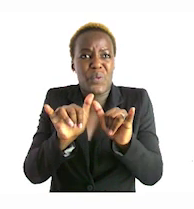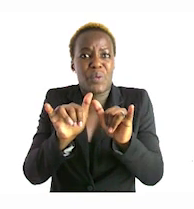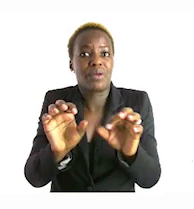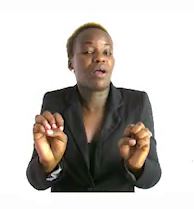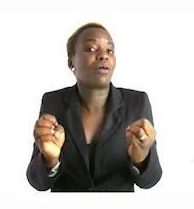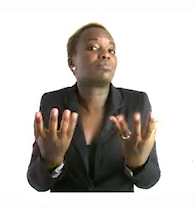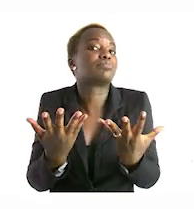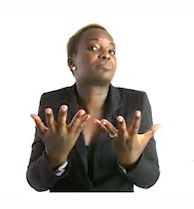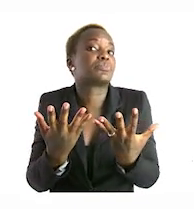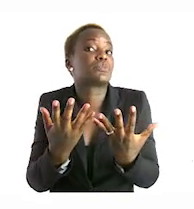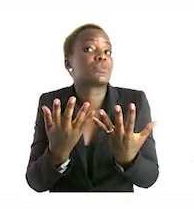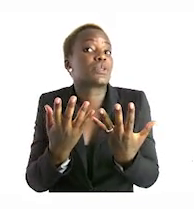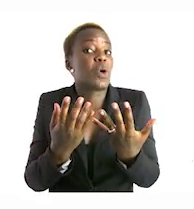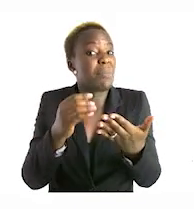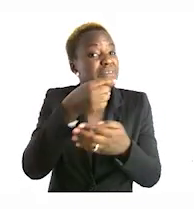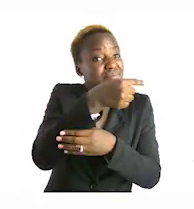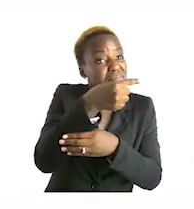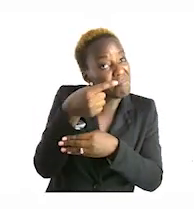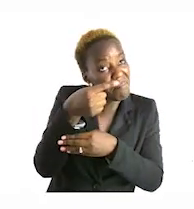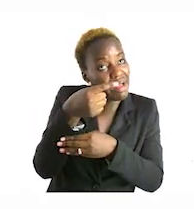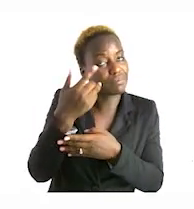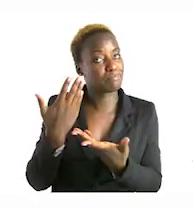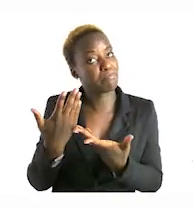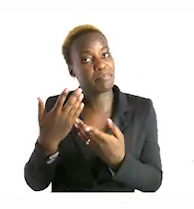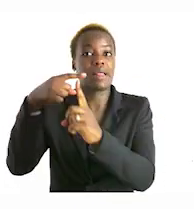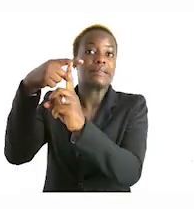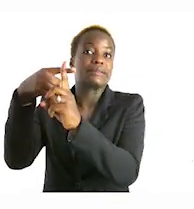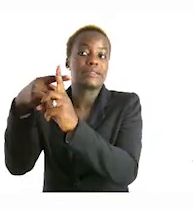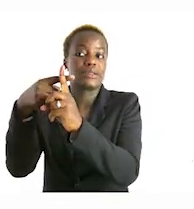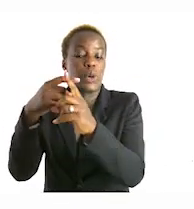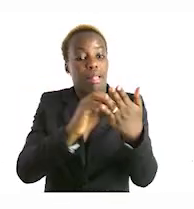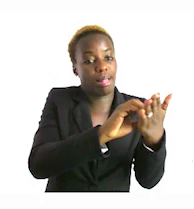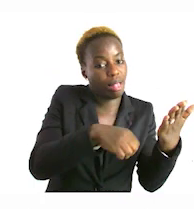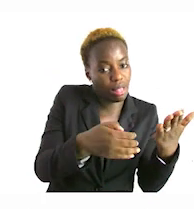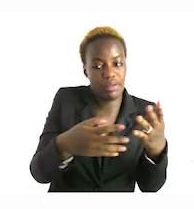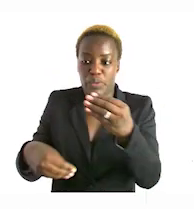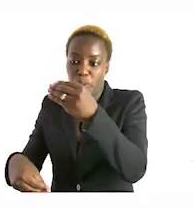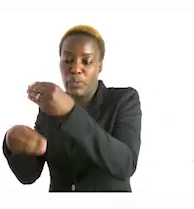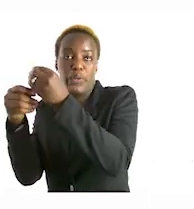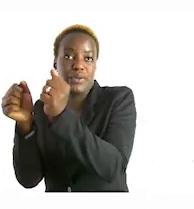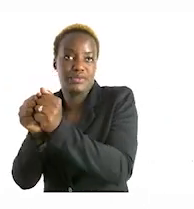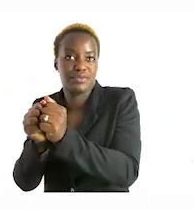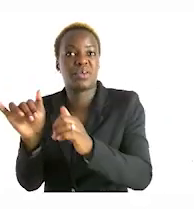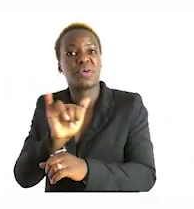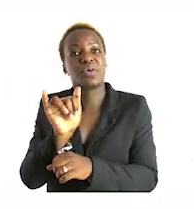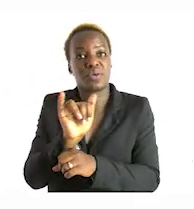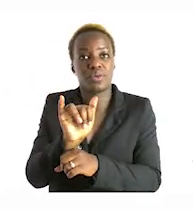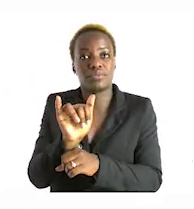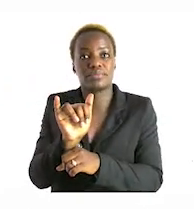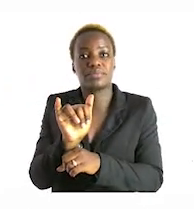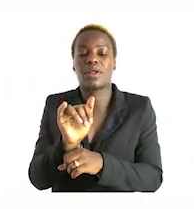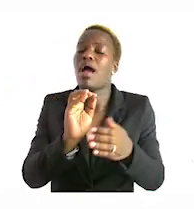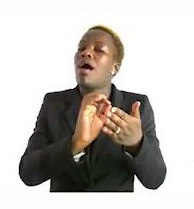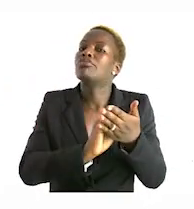do are we supposed to take away or are we supposed to put together yes that is correct we are supposed